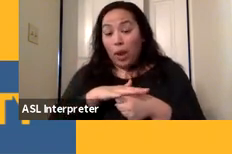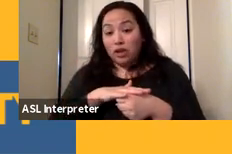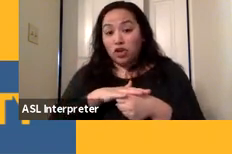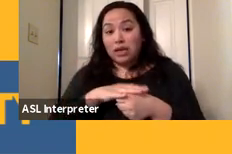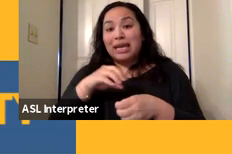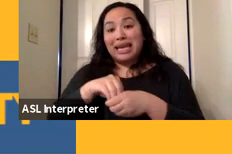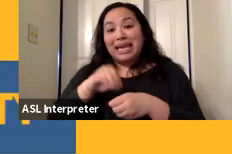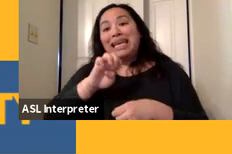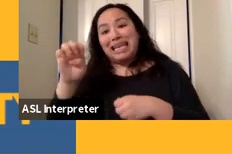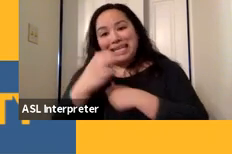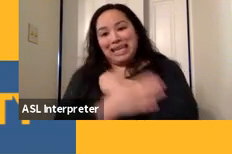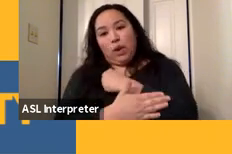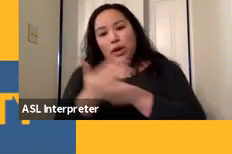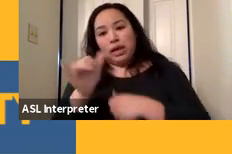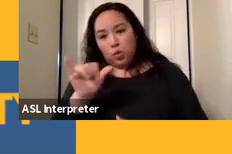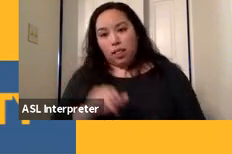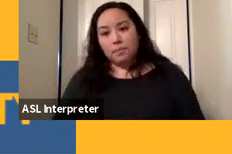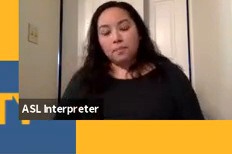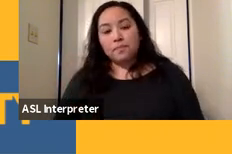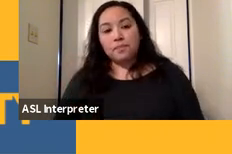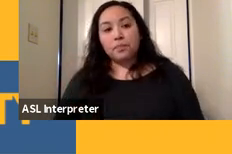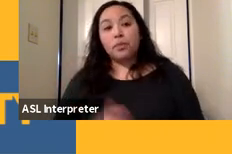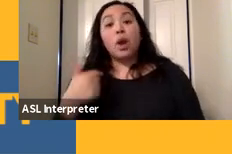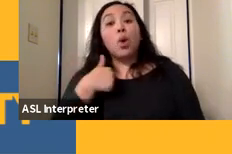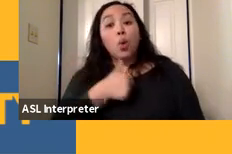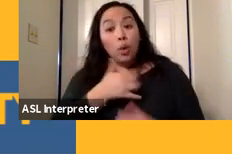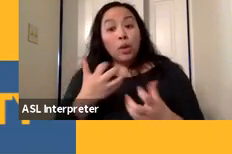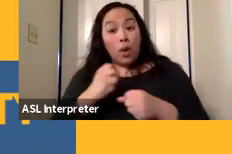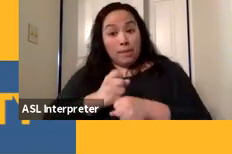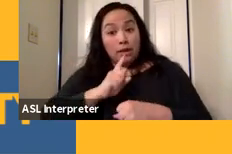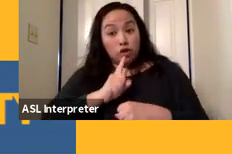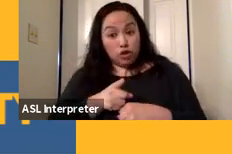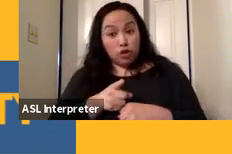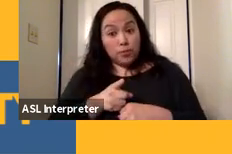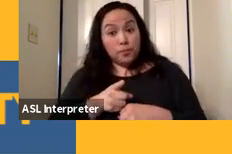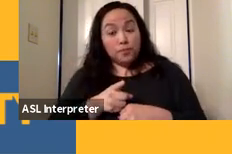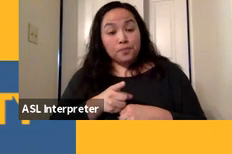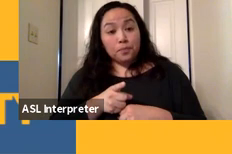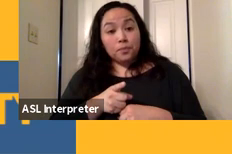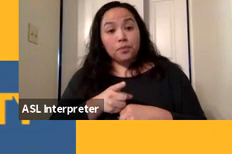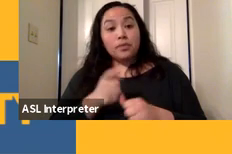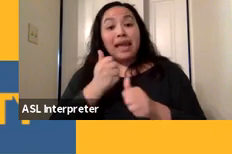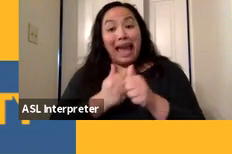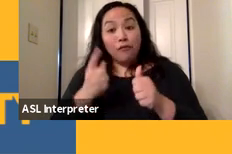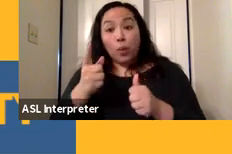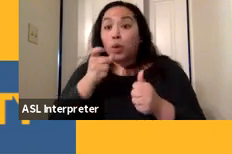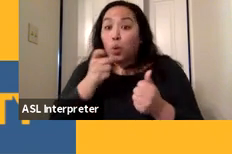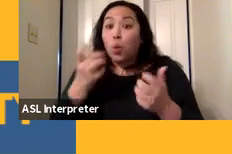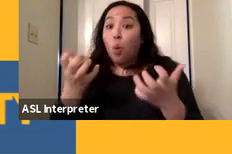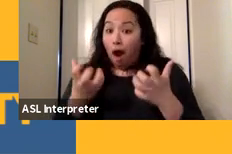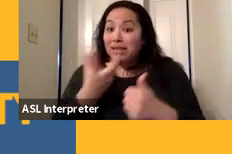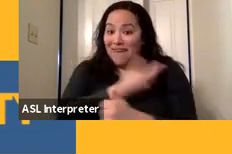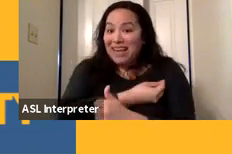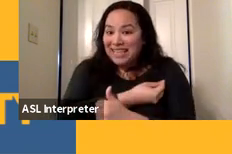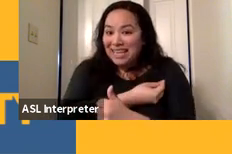East County, as well. We want to make sure, as I mentioned, that everyone who wants a vaccine can